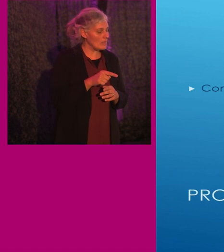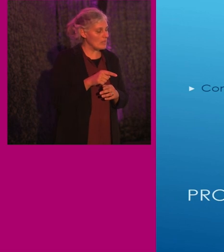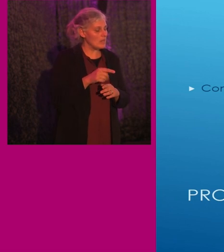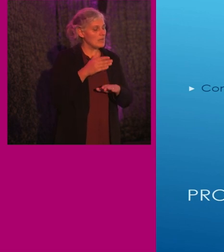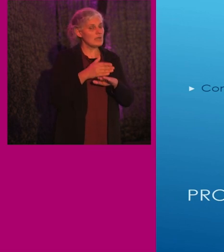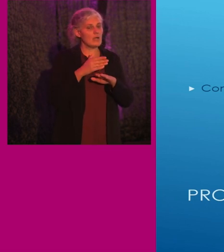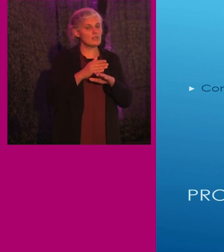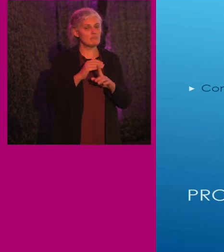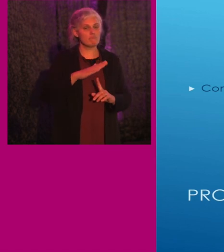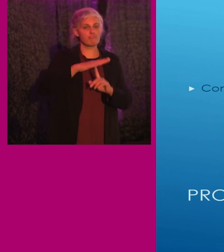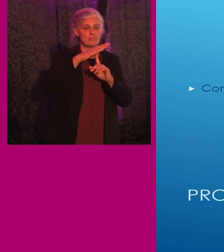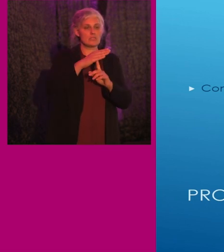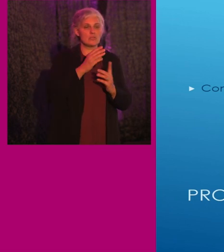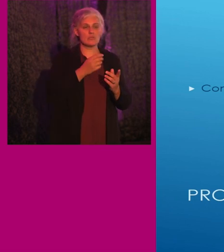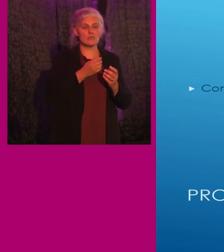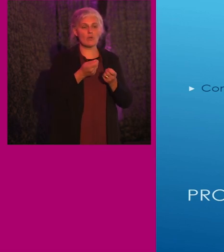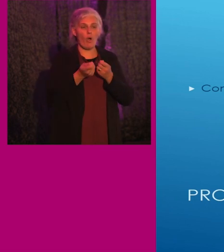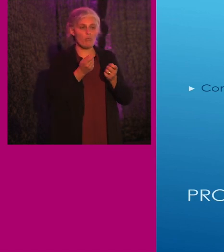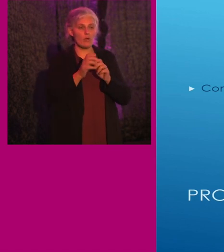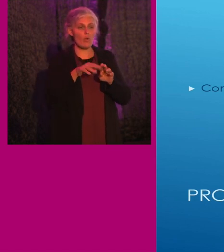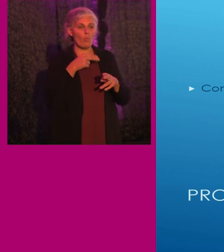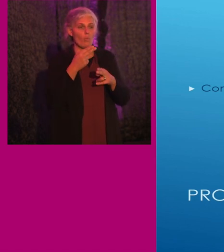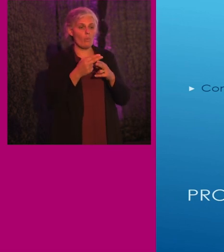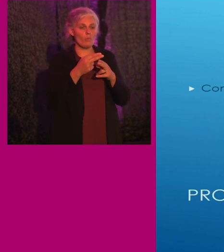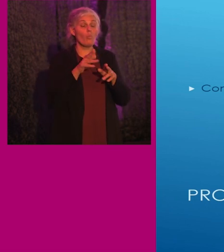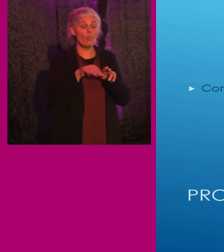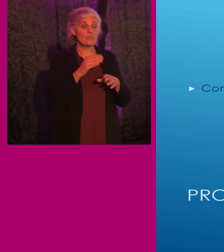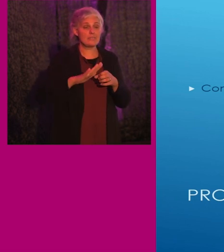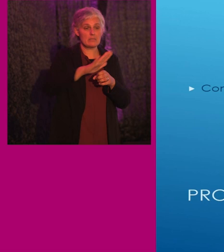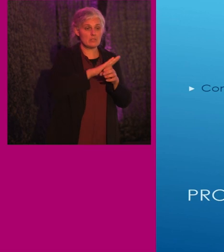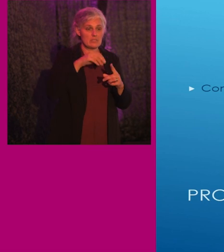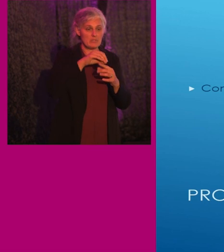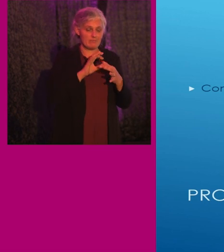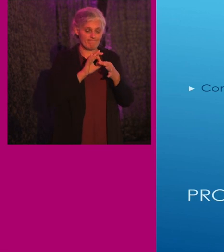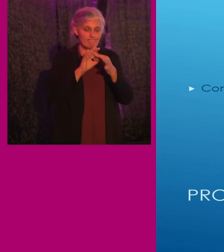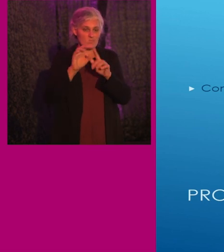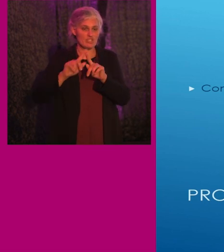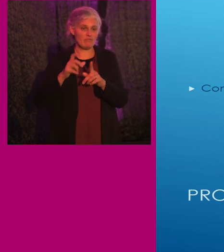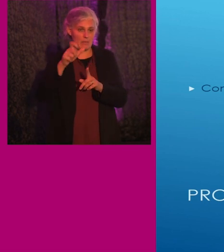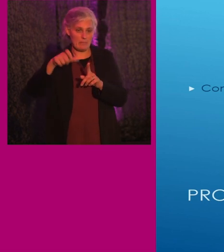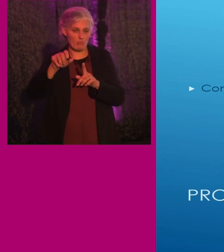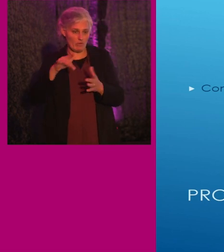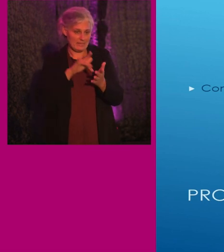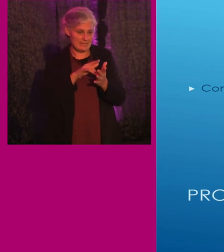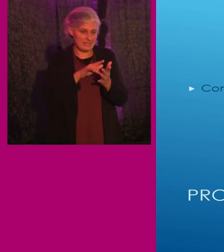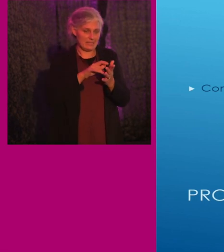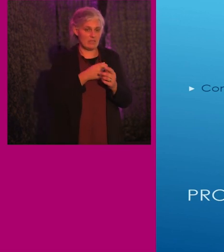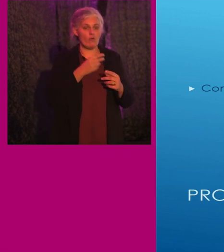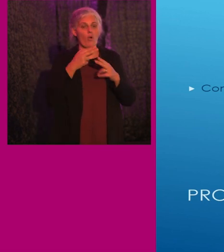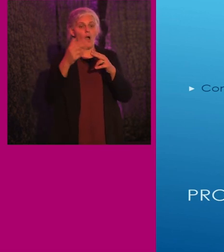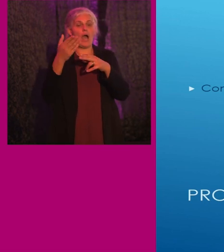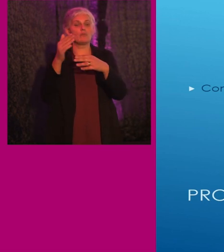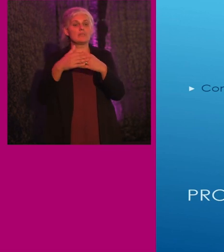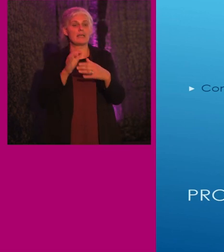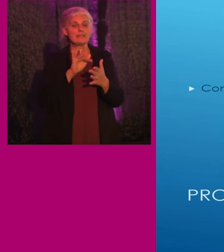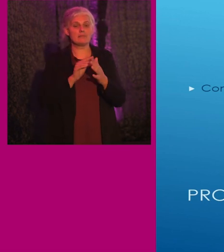primarily operates within a metropolitan area, connecting commuters to a central city from adjacent suburbs.